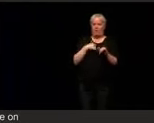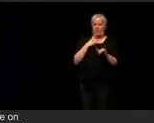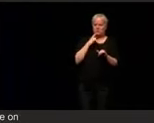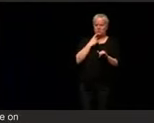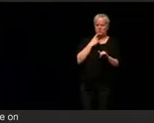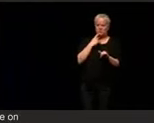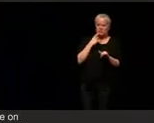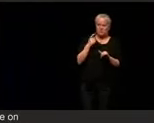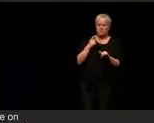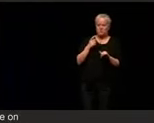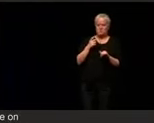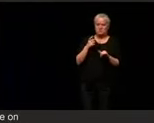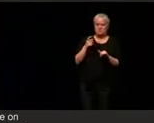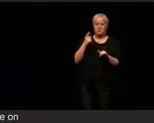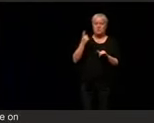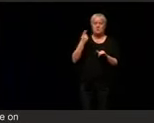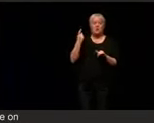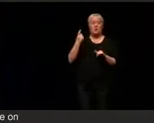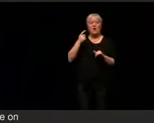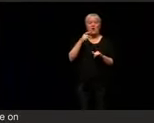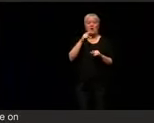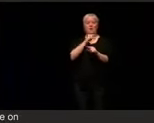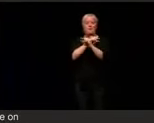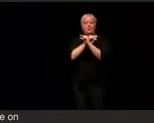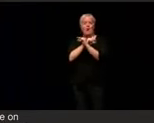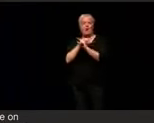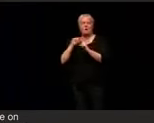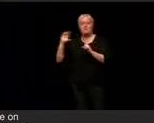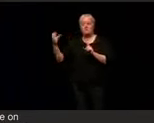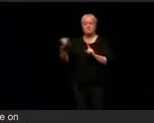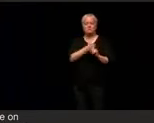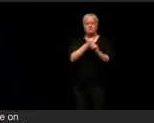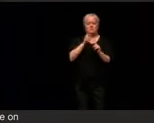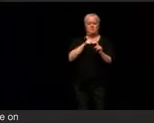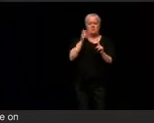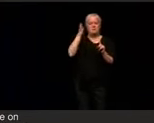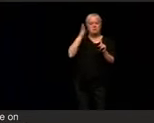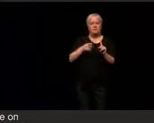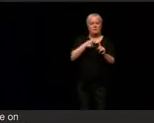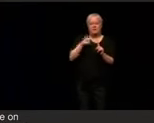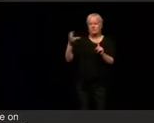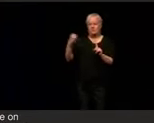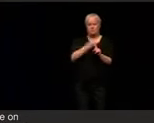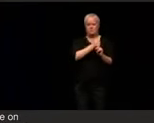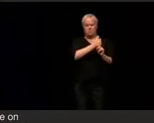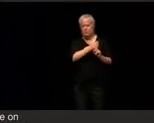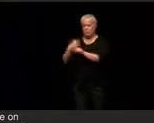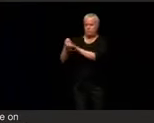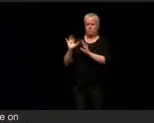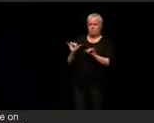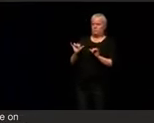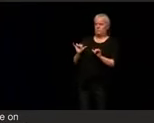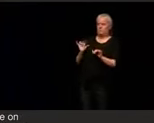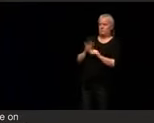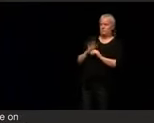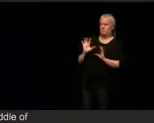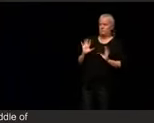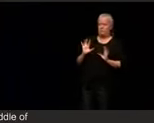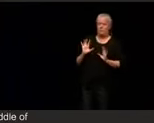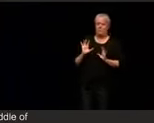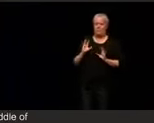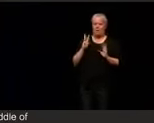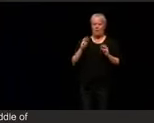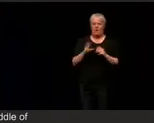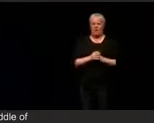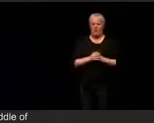violently removed from the rostrum. And I was seated in the leadership section. As Jay said, I'm chair of